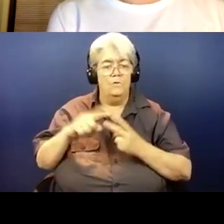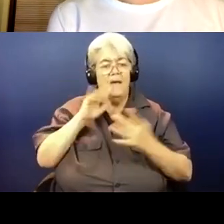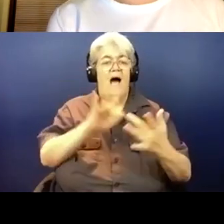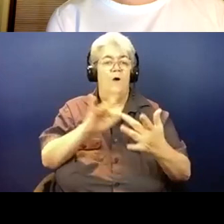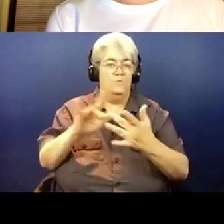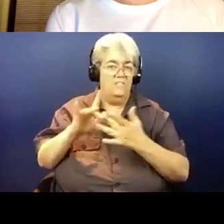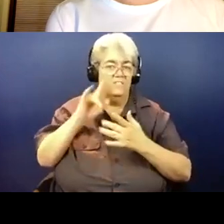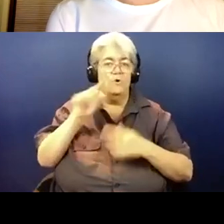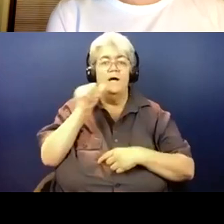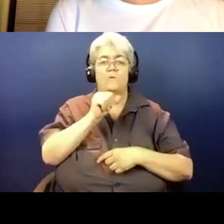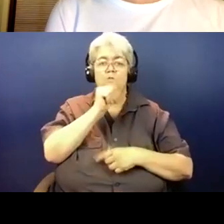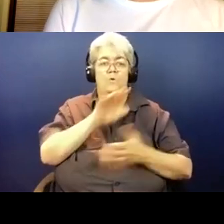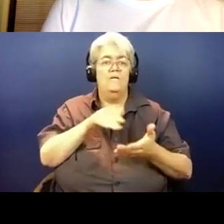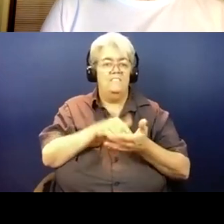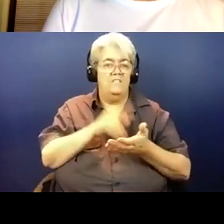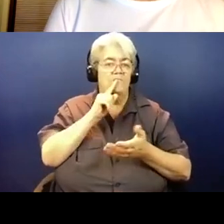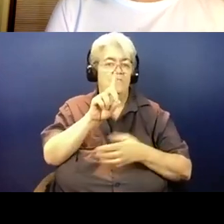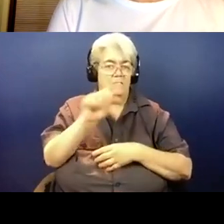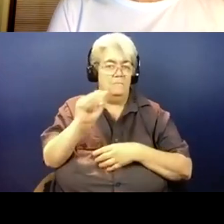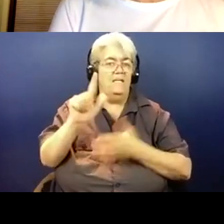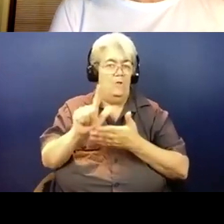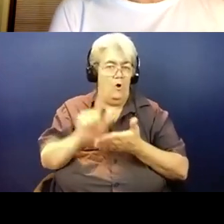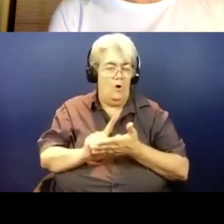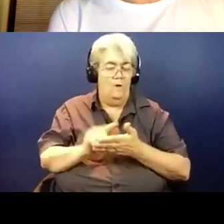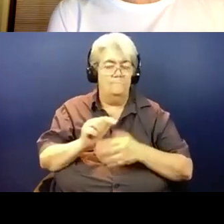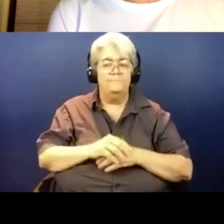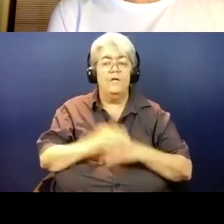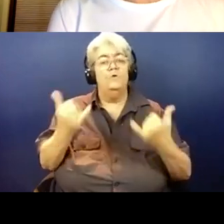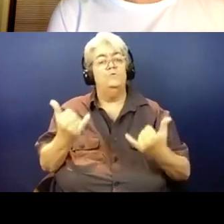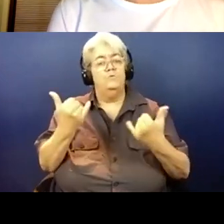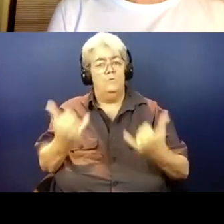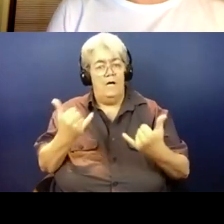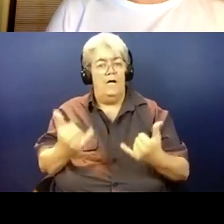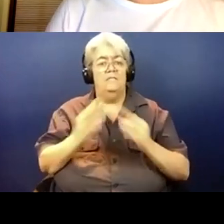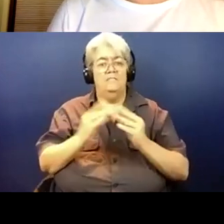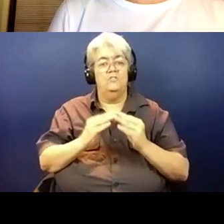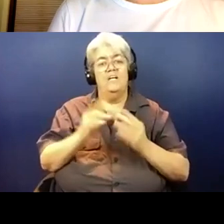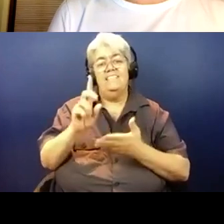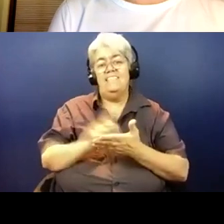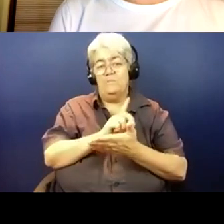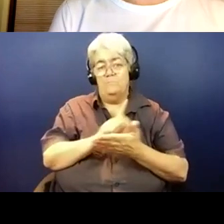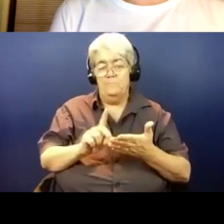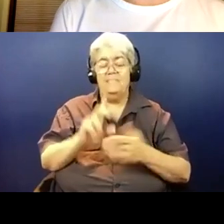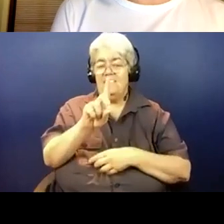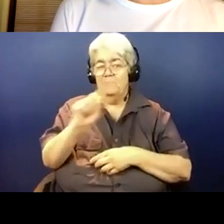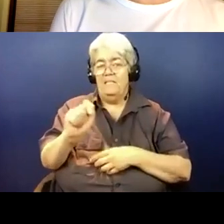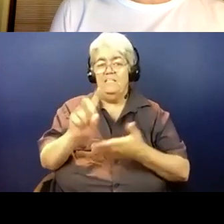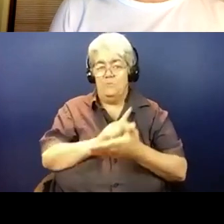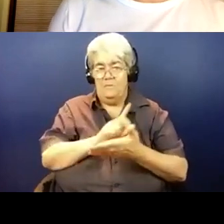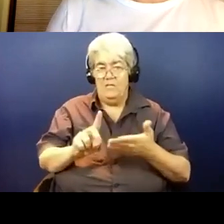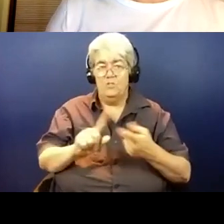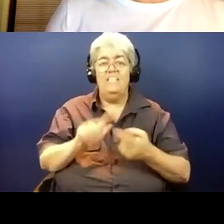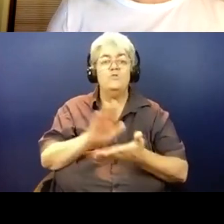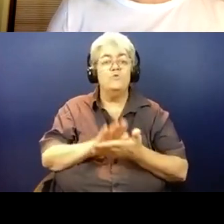Arizona Center for Disabilities Law. And tonight's session is disability discrimination in school extracurricular activities,